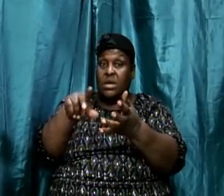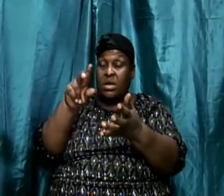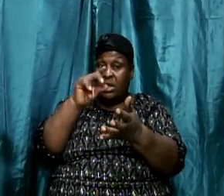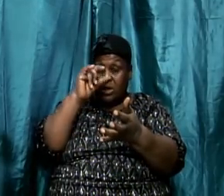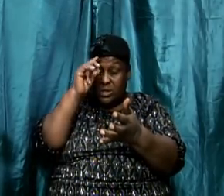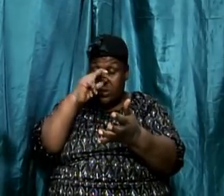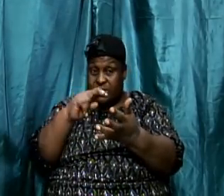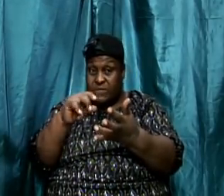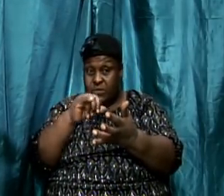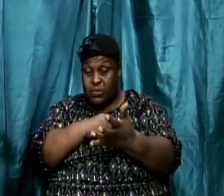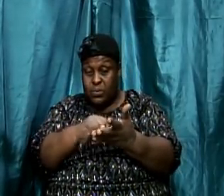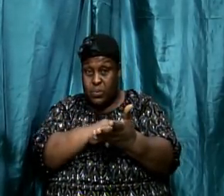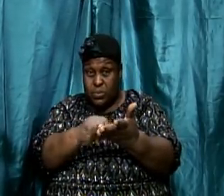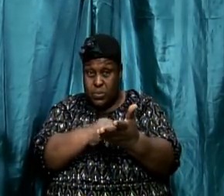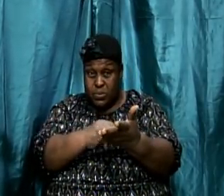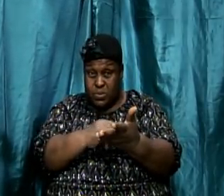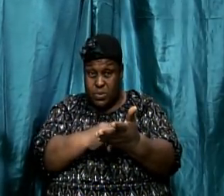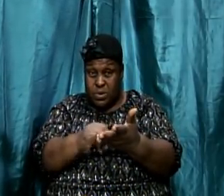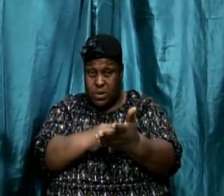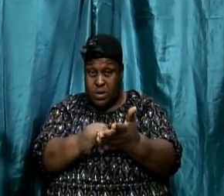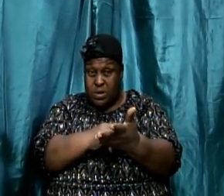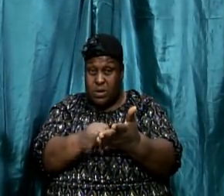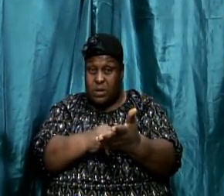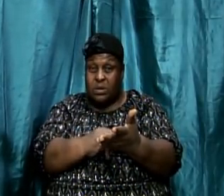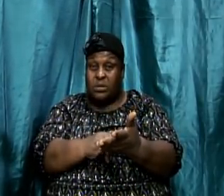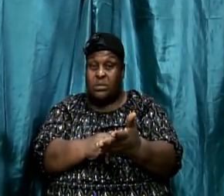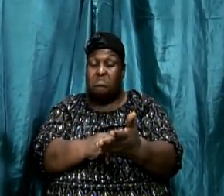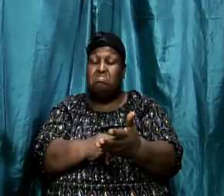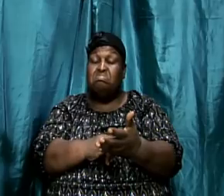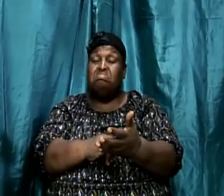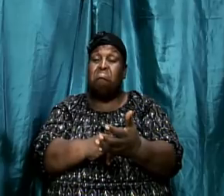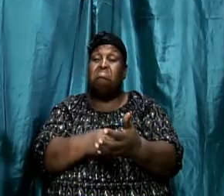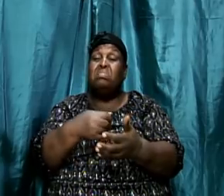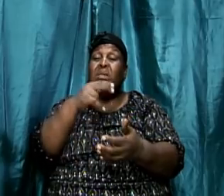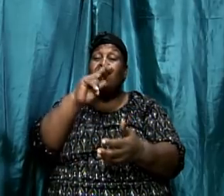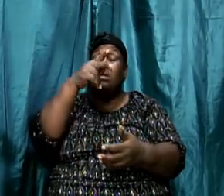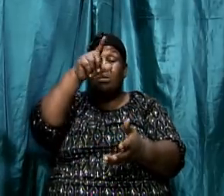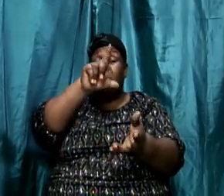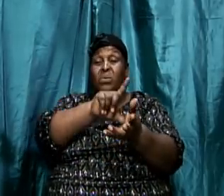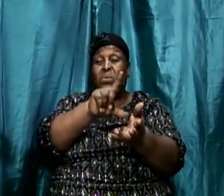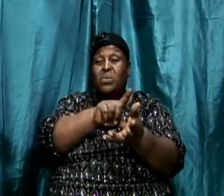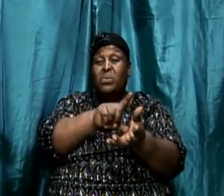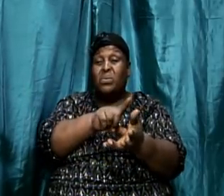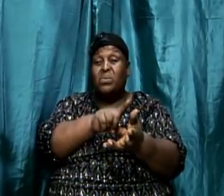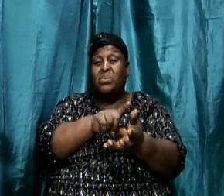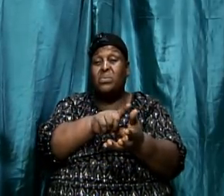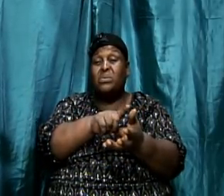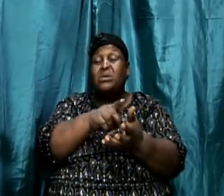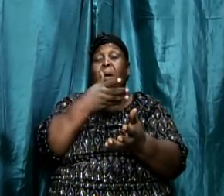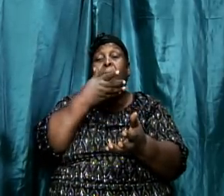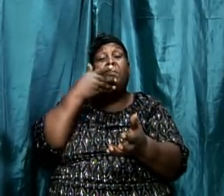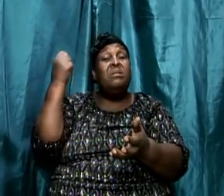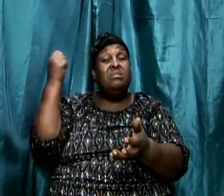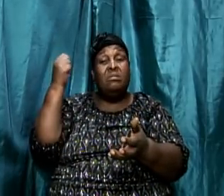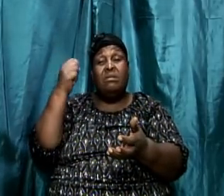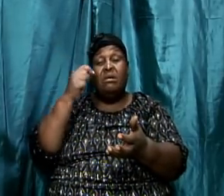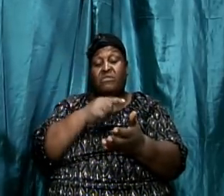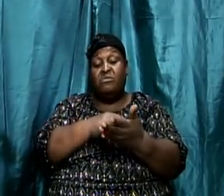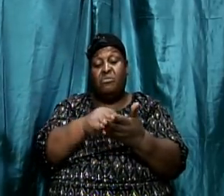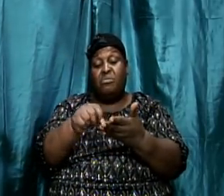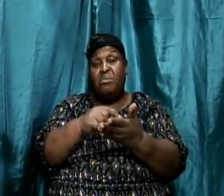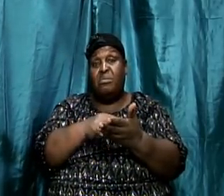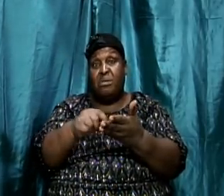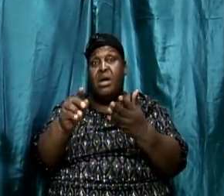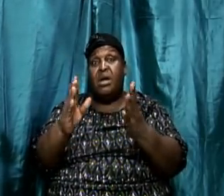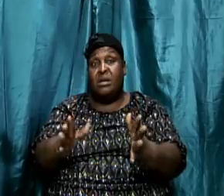was very good at documenting information. a matter of fact, he was one of the better of the writers of the New Testament. If you look through the